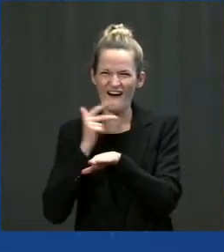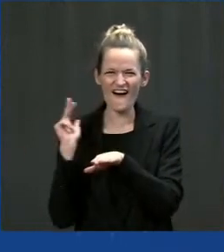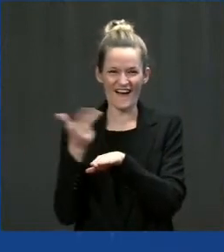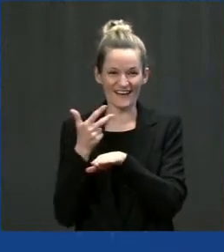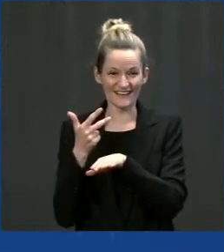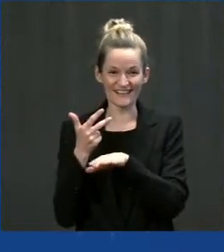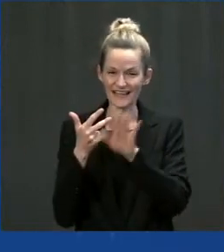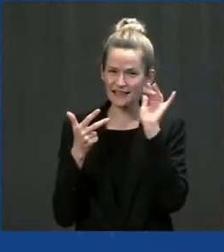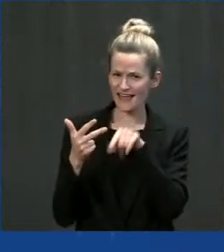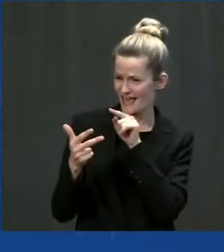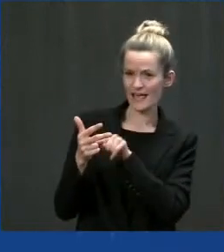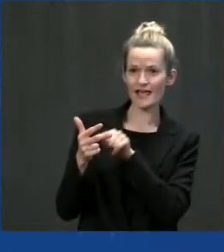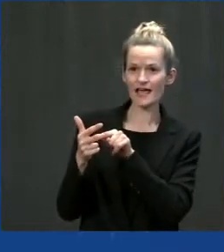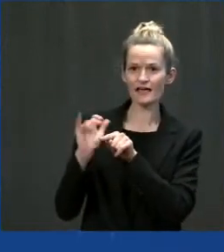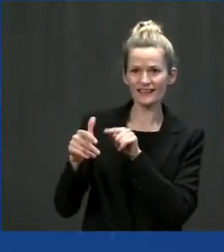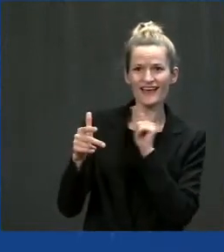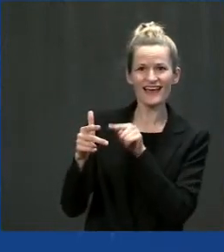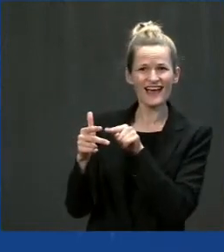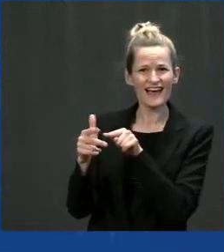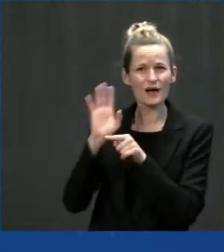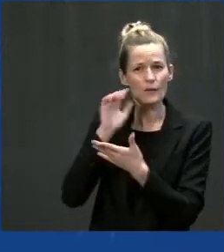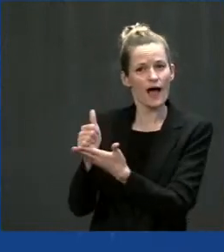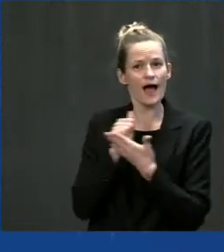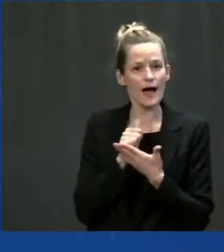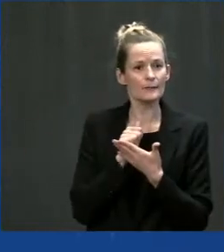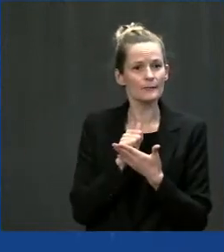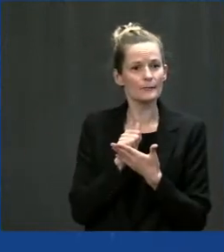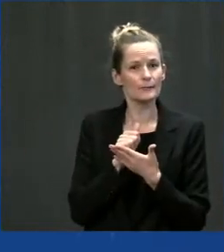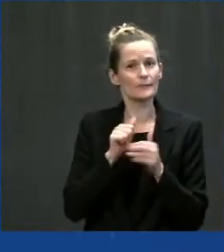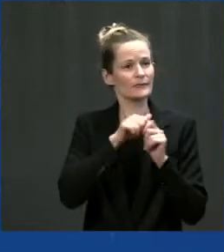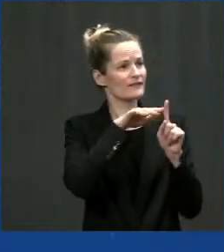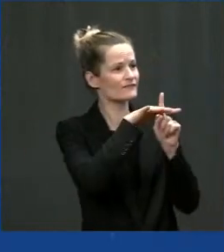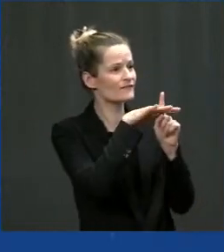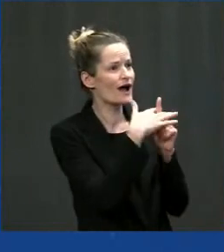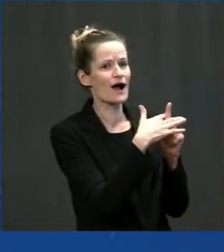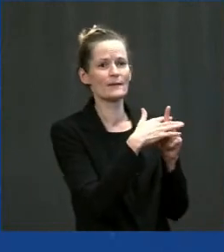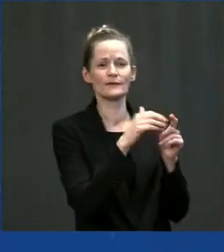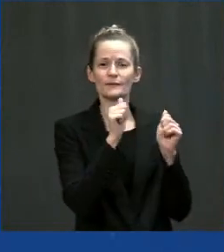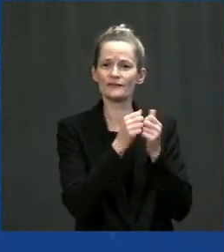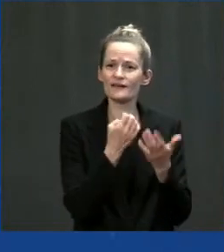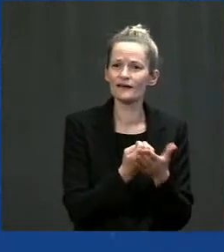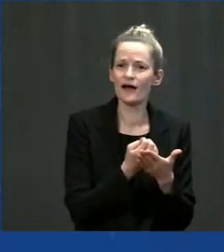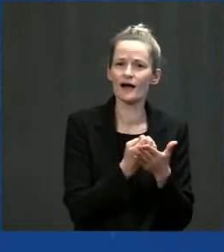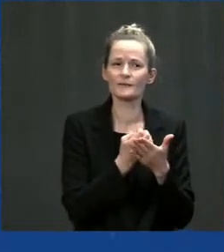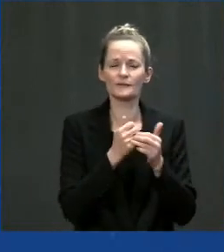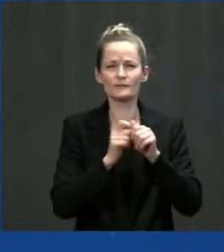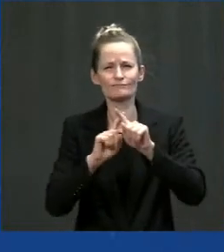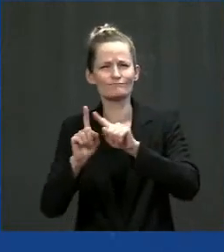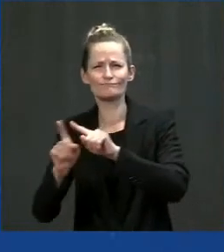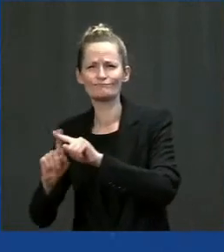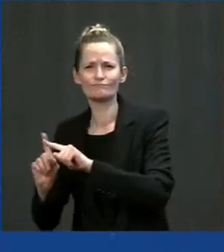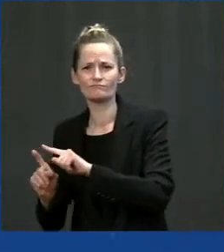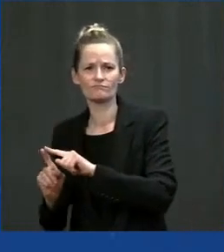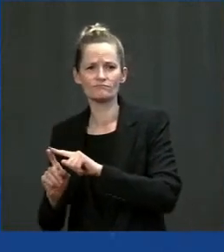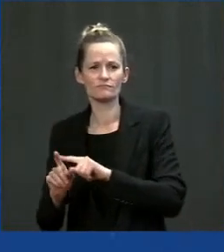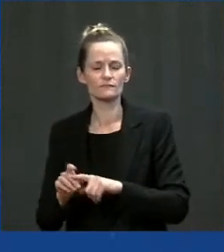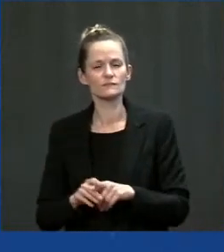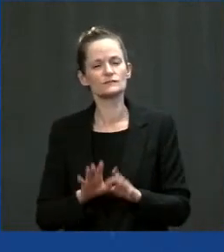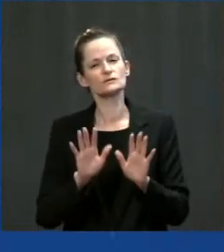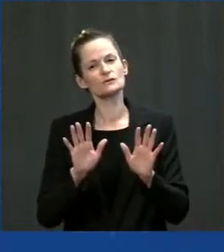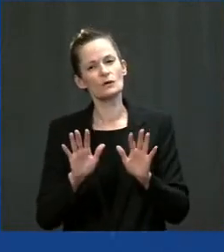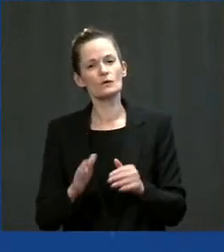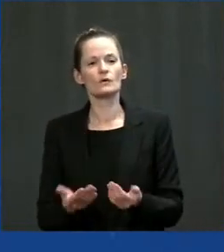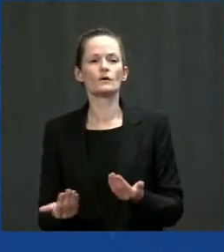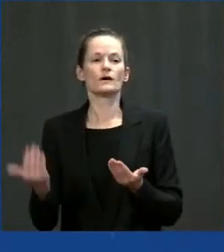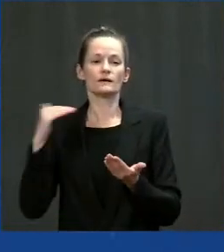investments in the future. Now our senators Stabenow and Peter spearheaded a record $1 billion investment in the Great Lakes restoration